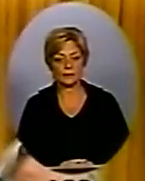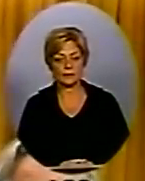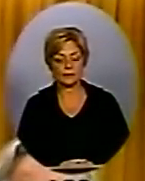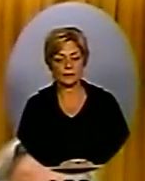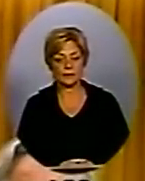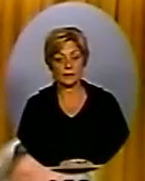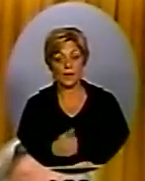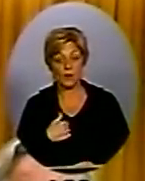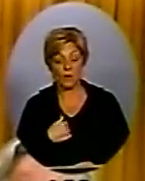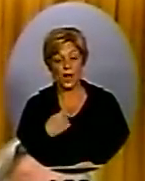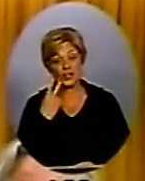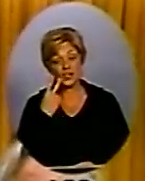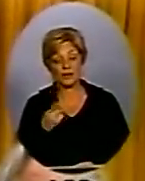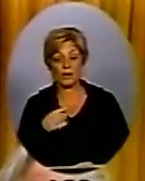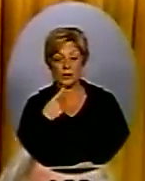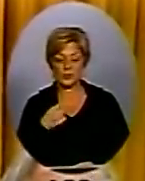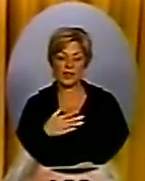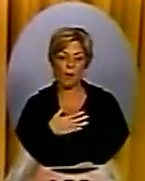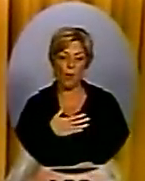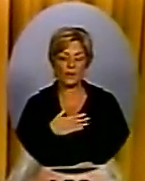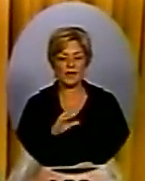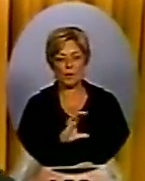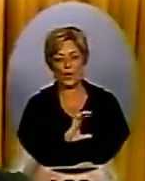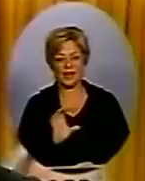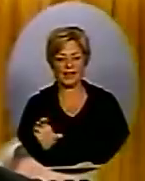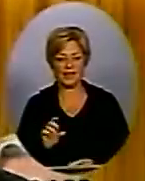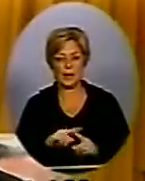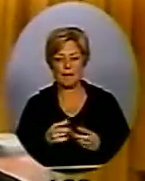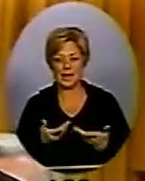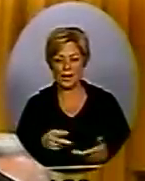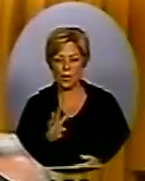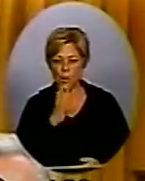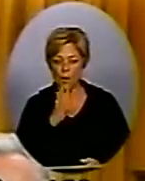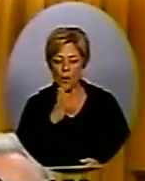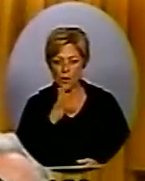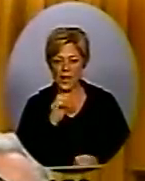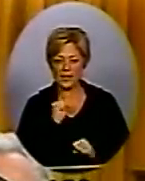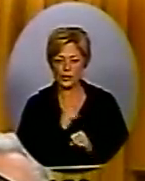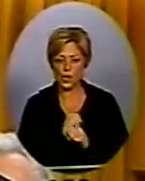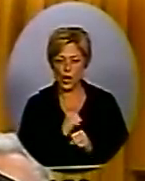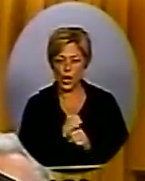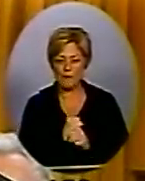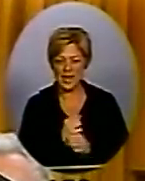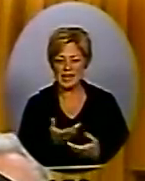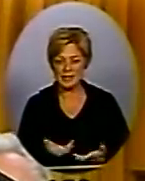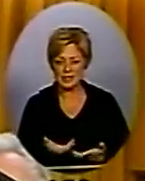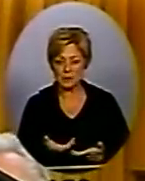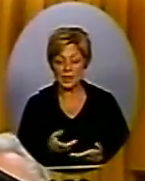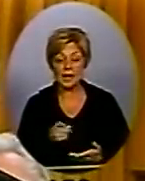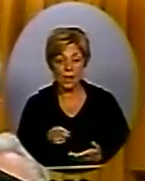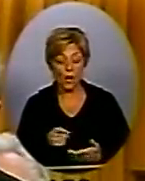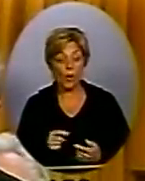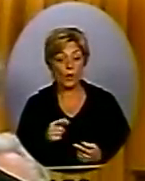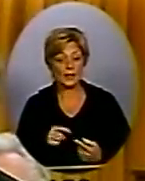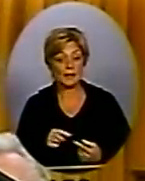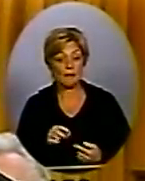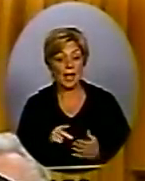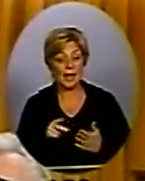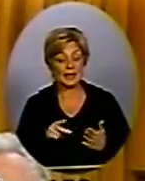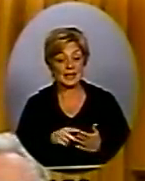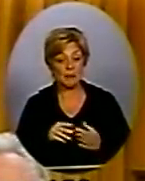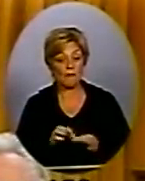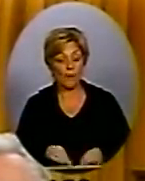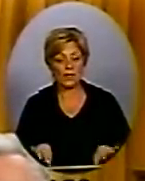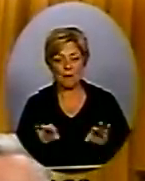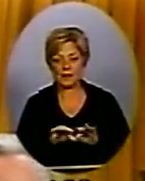about illegal lobbying and involvement of ministers. Now, the key principle of the Lobbying Act is you don't allow lobbyists to have on-due influence over cabinet ministers.